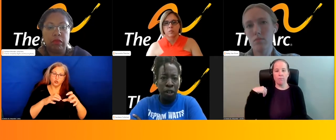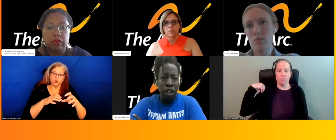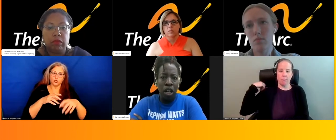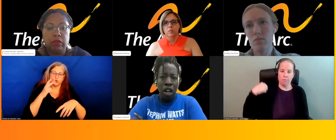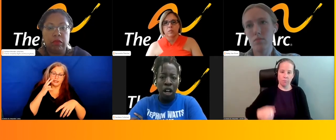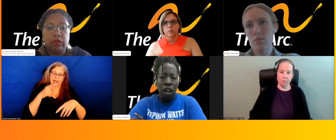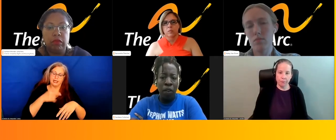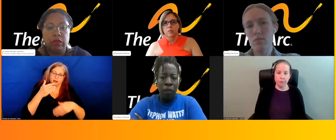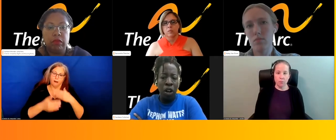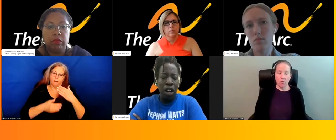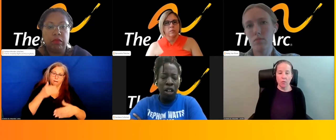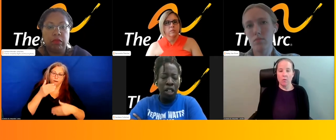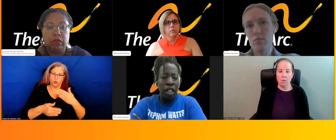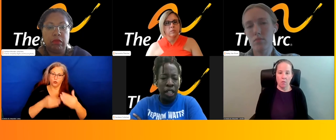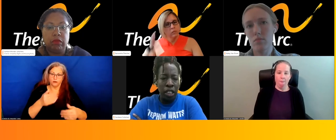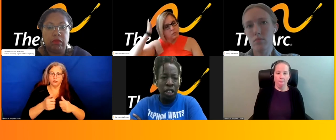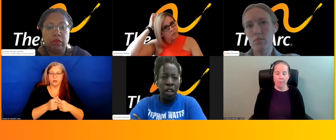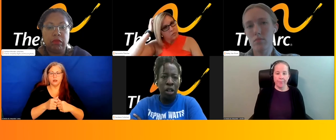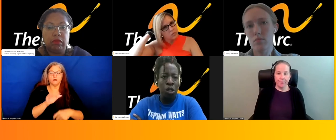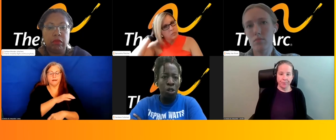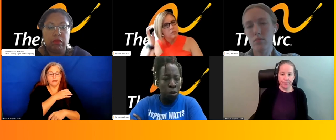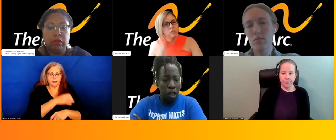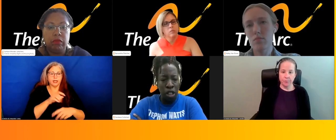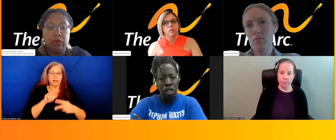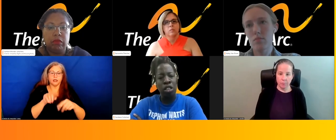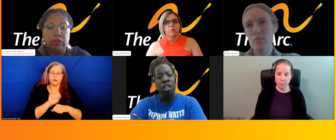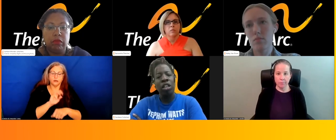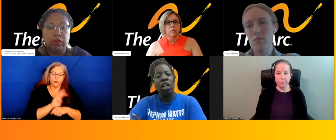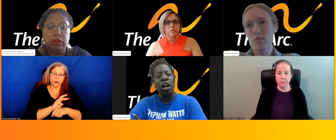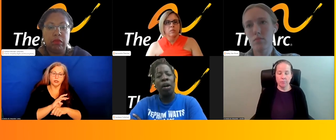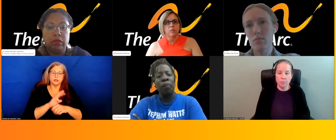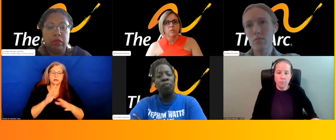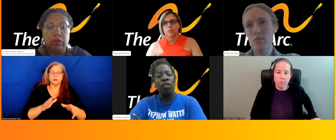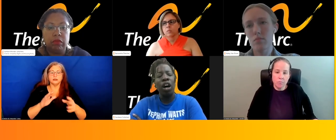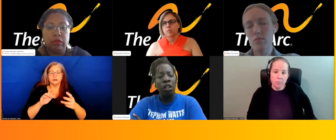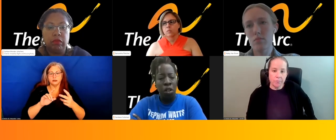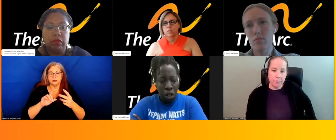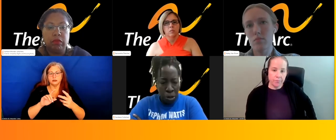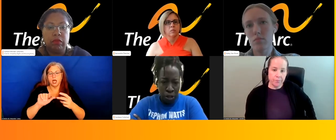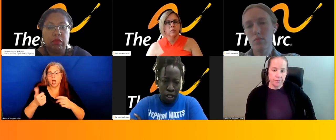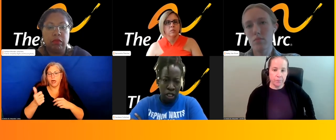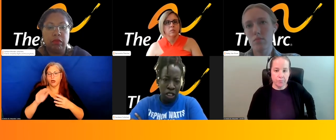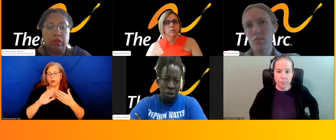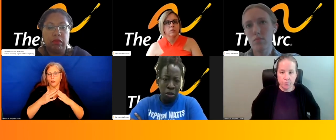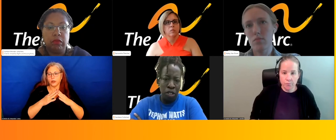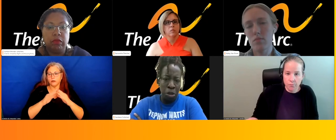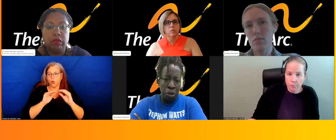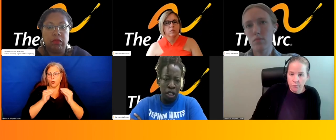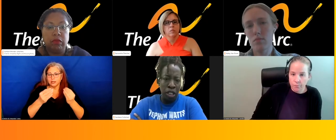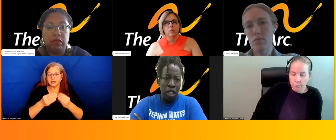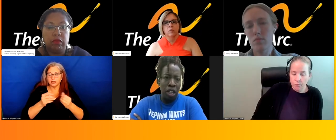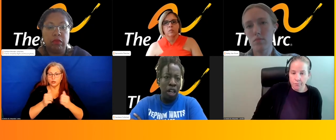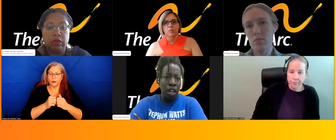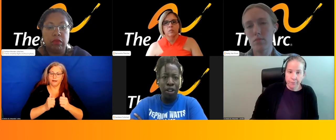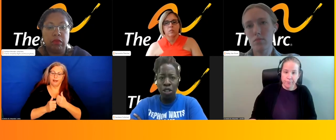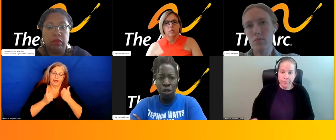forward. Uh, clinics, um, social workers, um, other community organizations with lived experience.